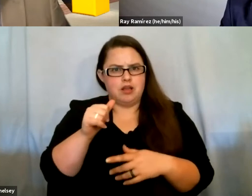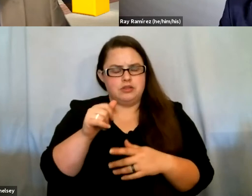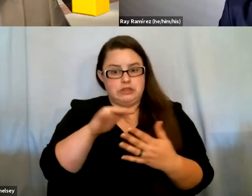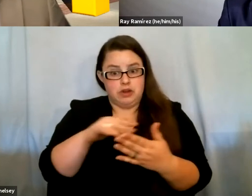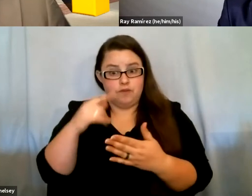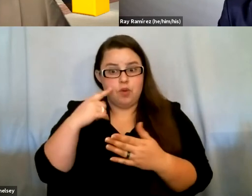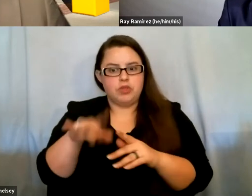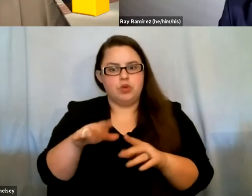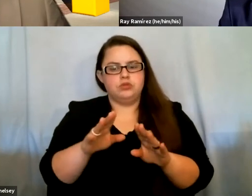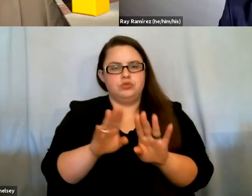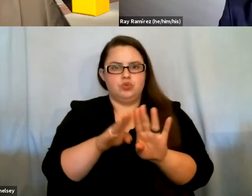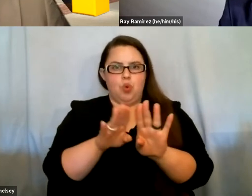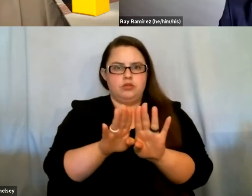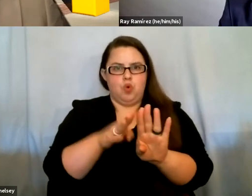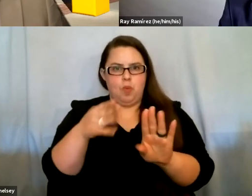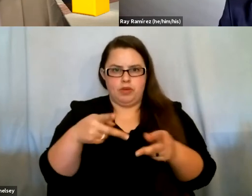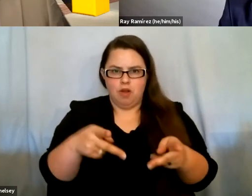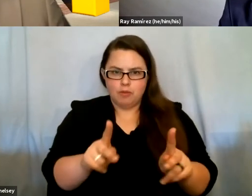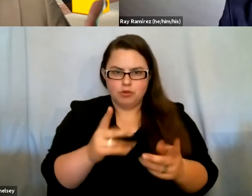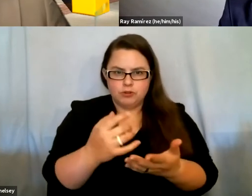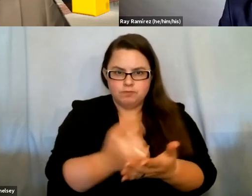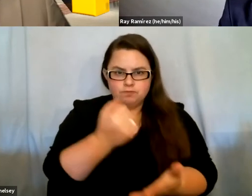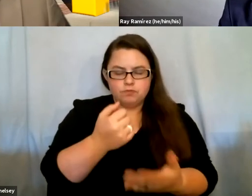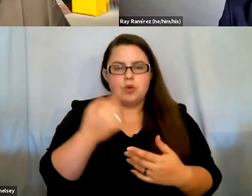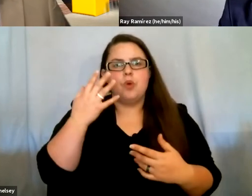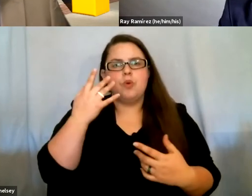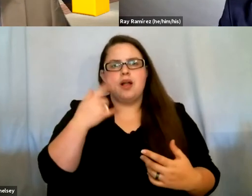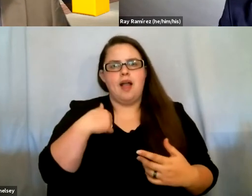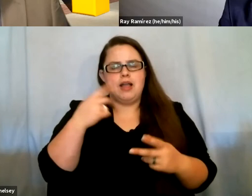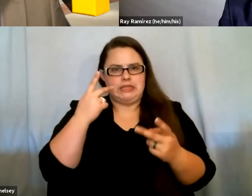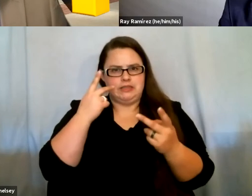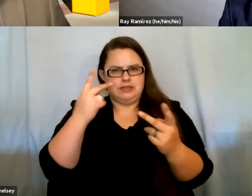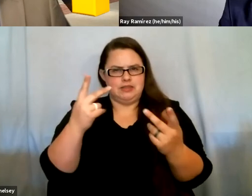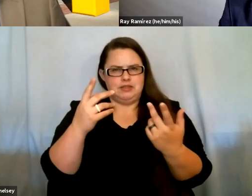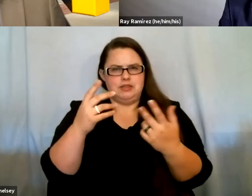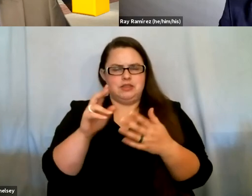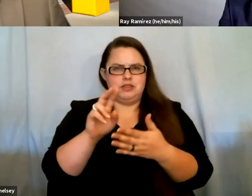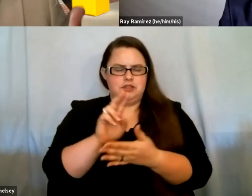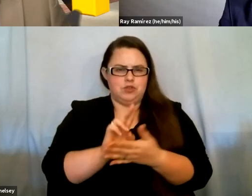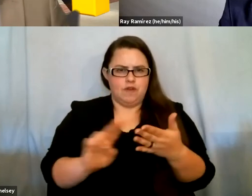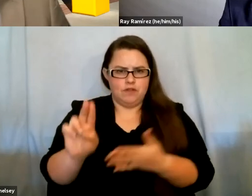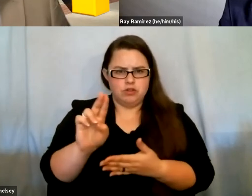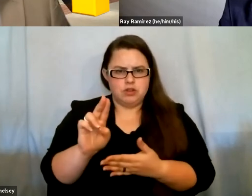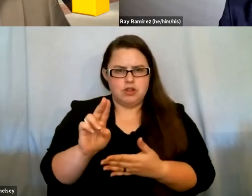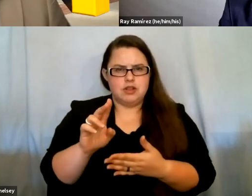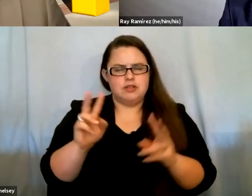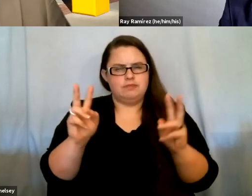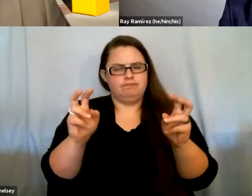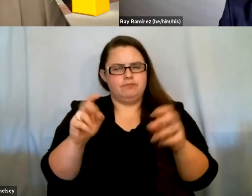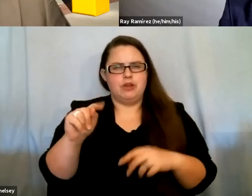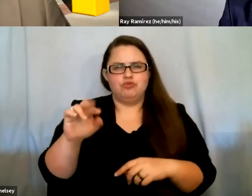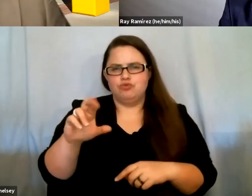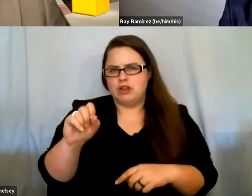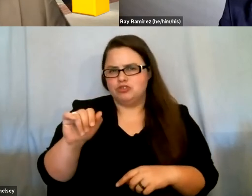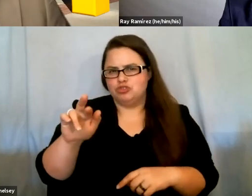were open because most importantly, I seen the university as a treasure chest, but